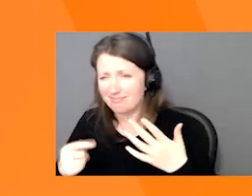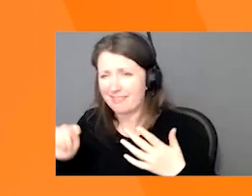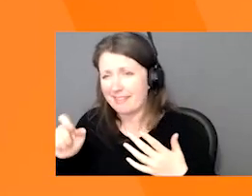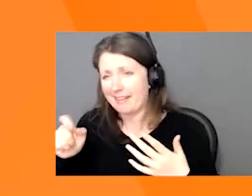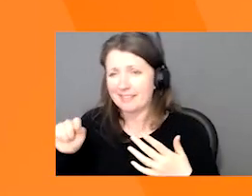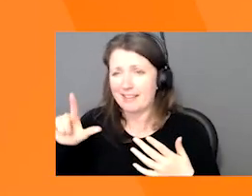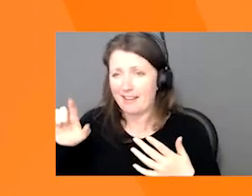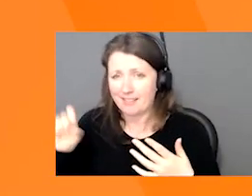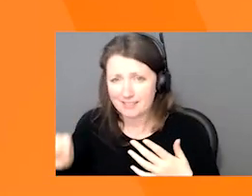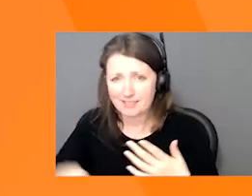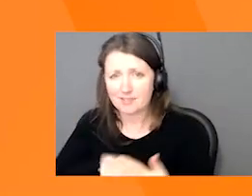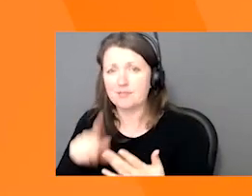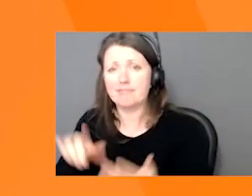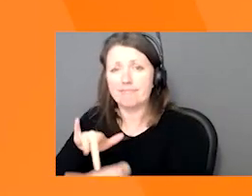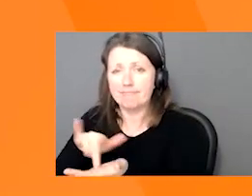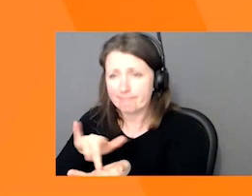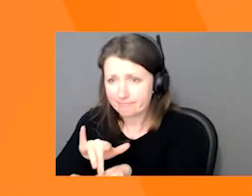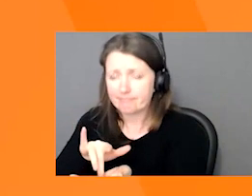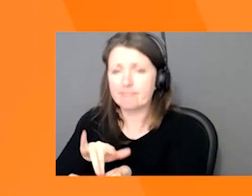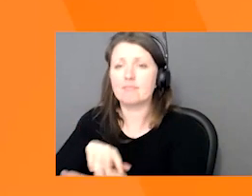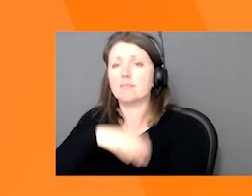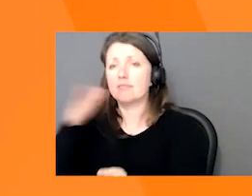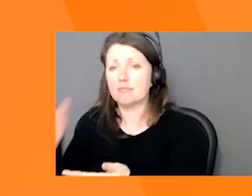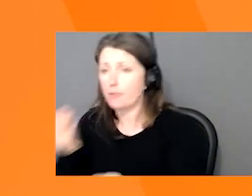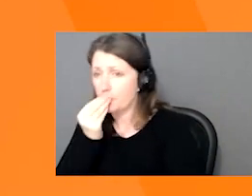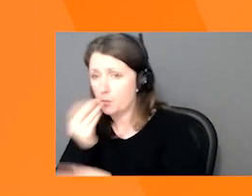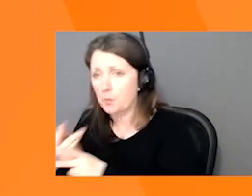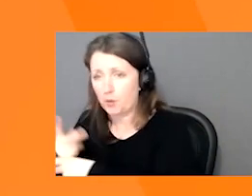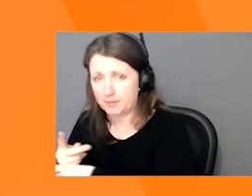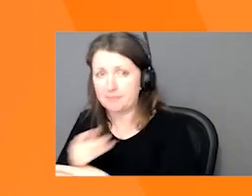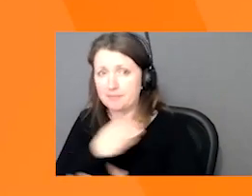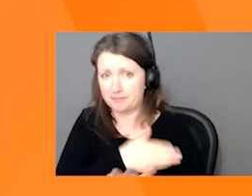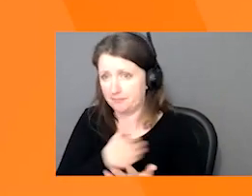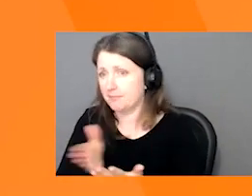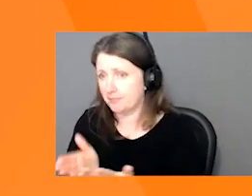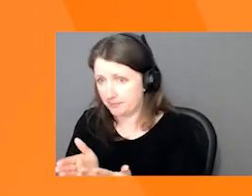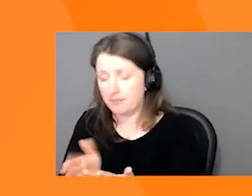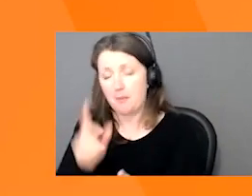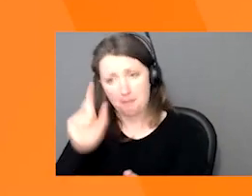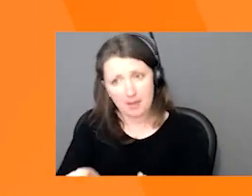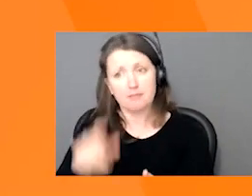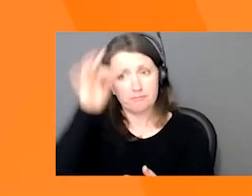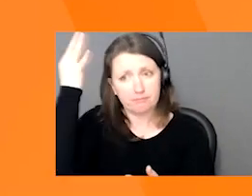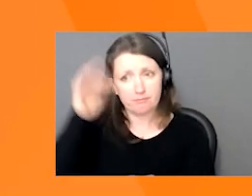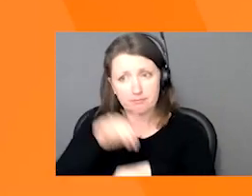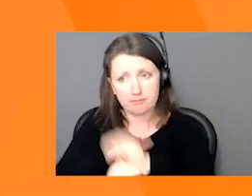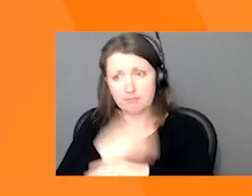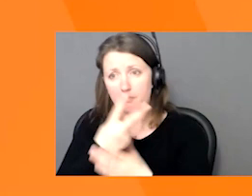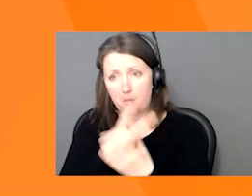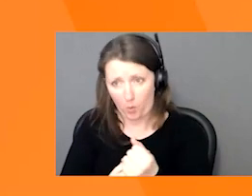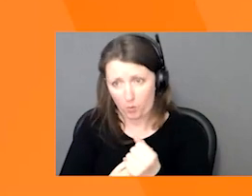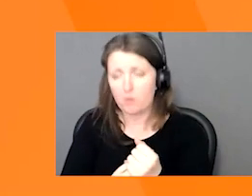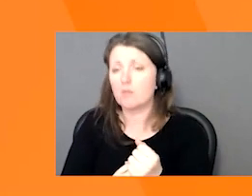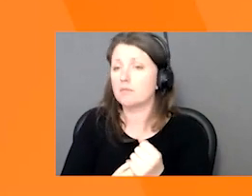requirements. All labels in Canada must be bilingual with very few exceptions. This means text